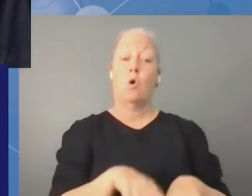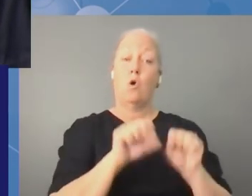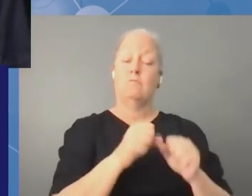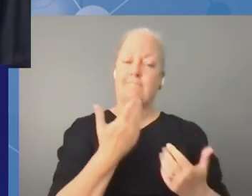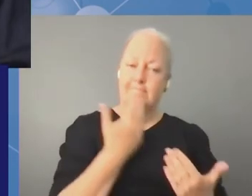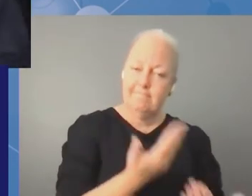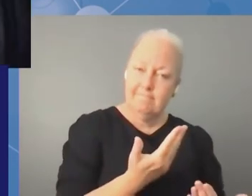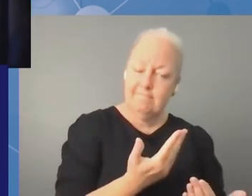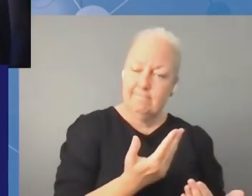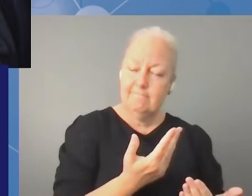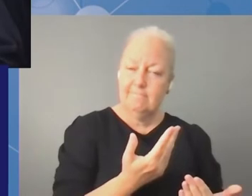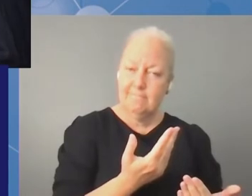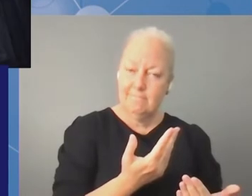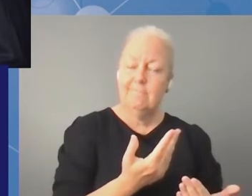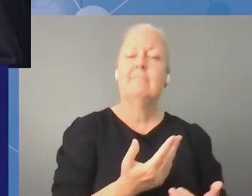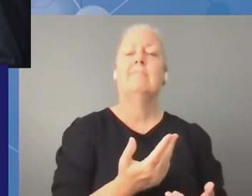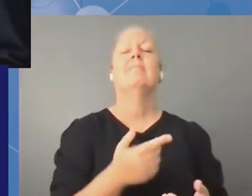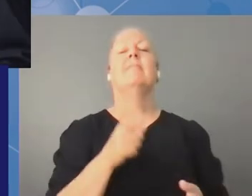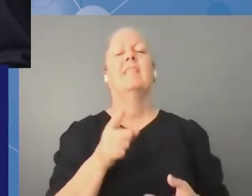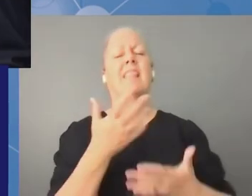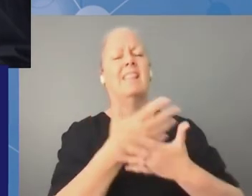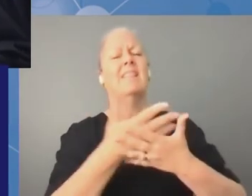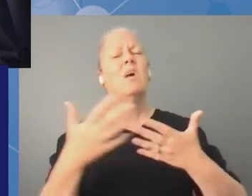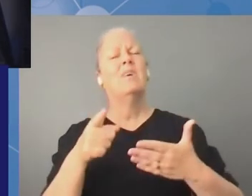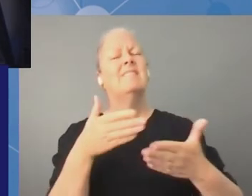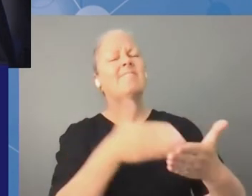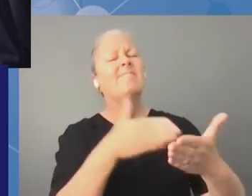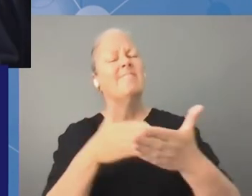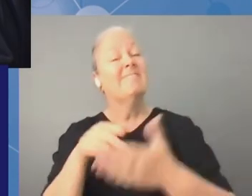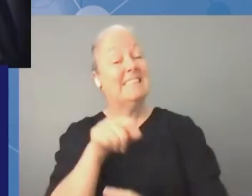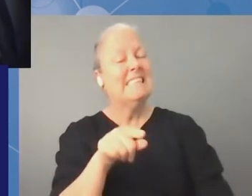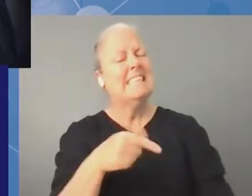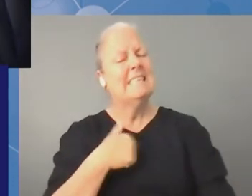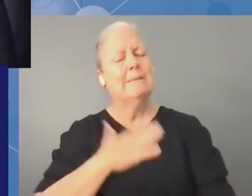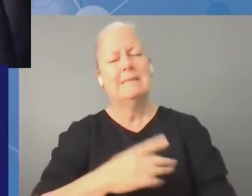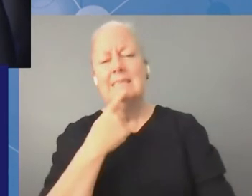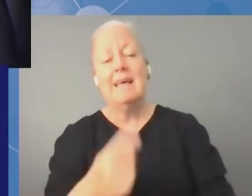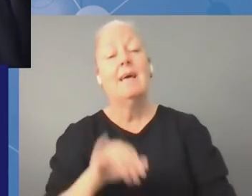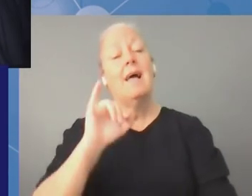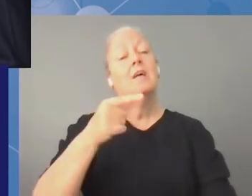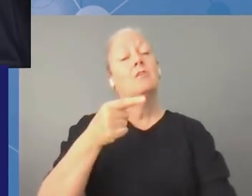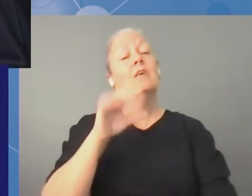to the language barrier let's remember that the igf is supposed to be an international forum